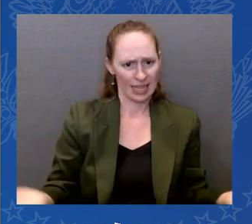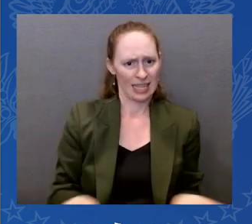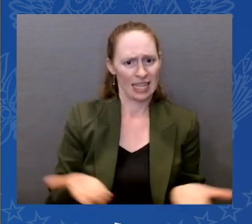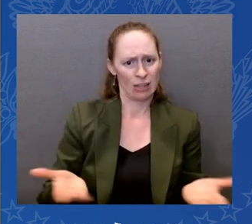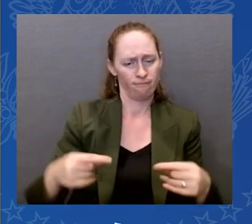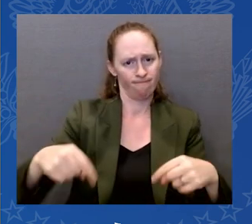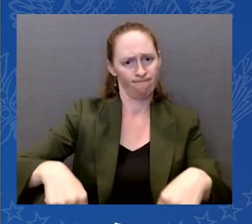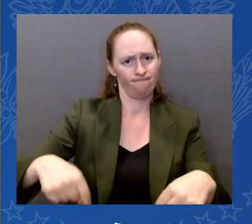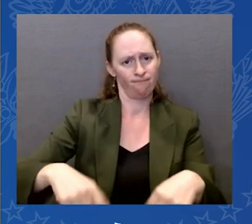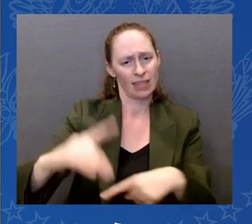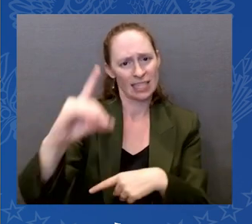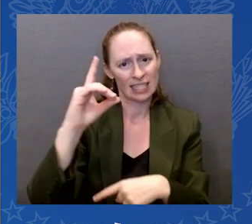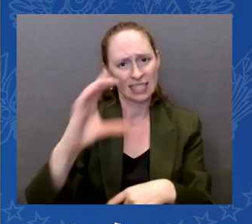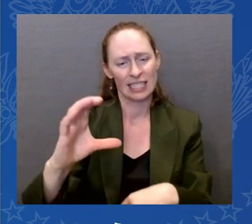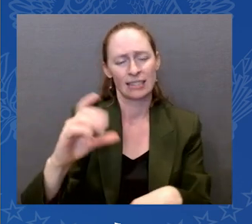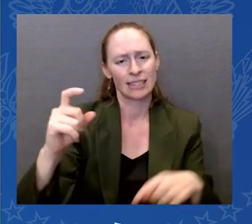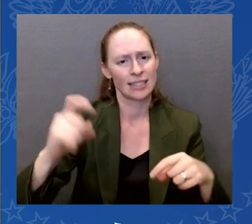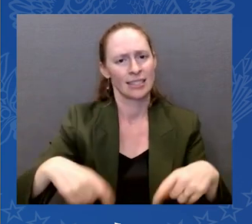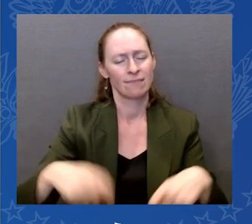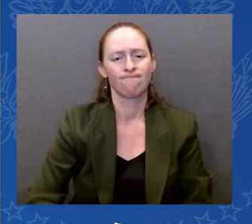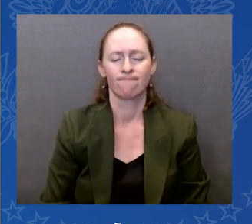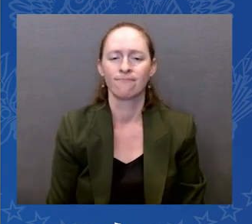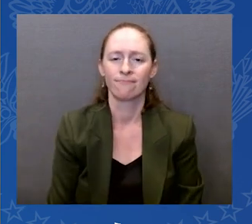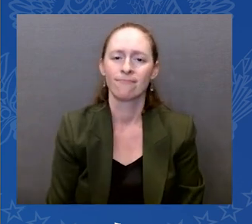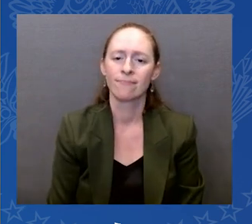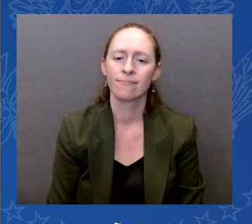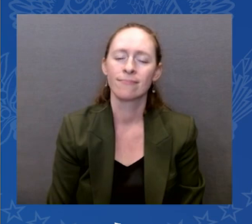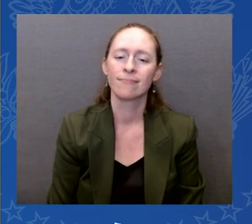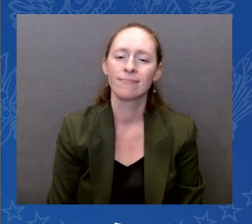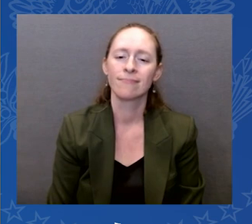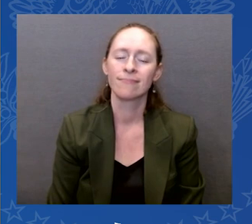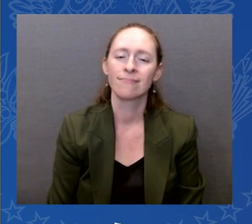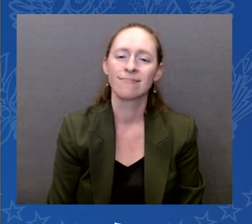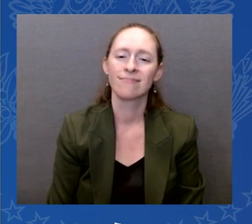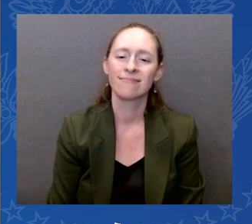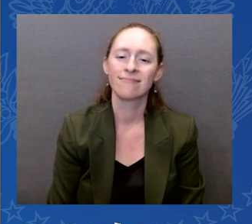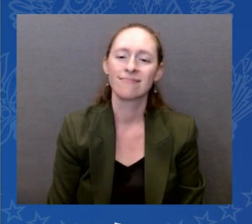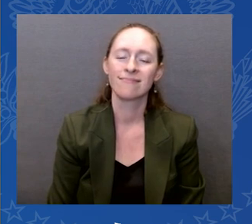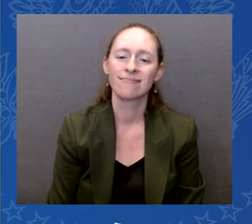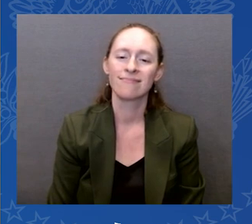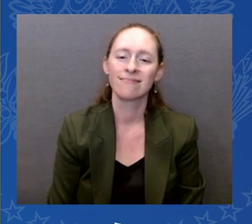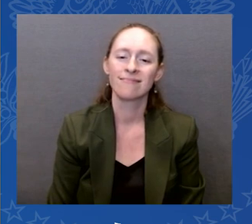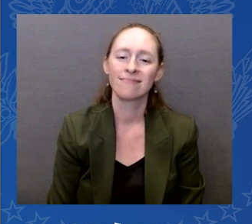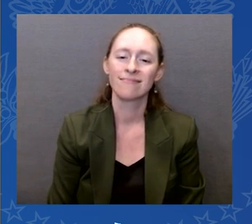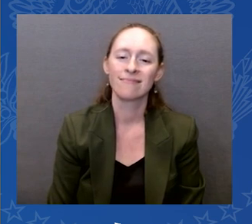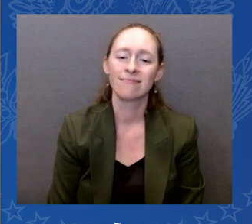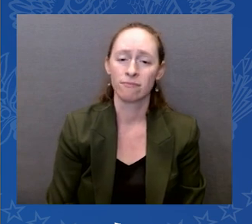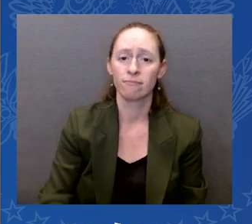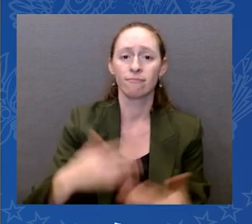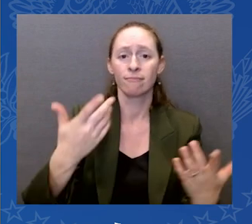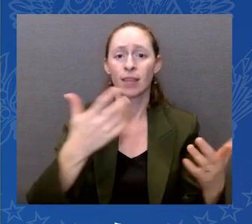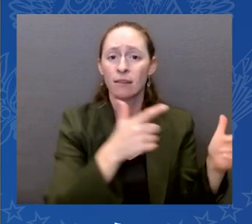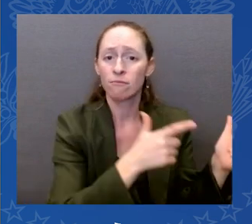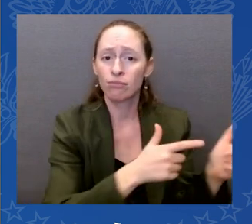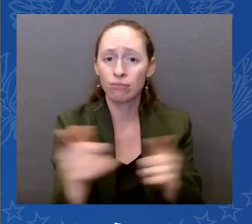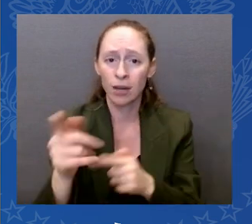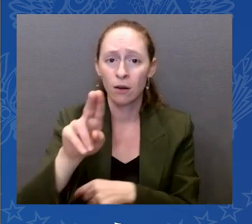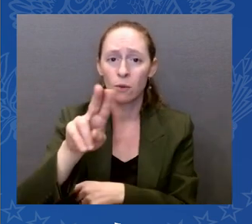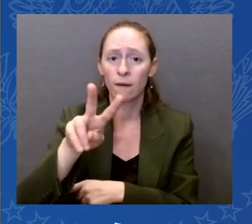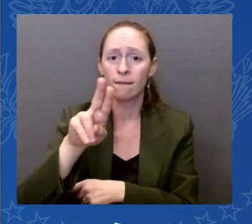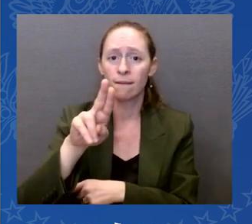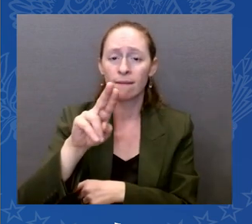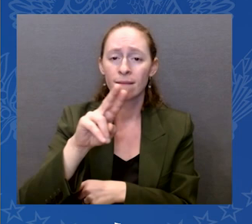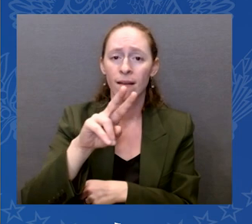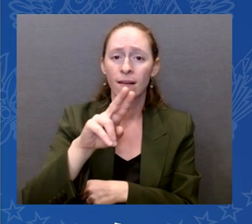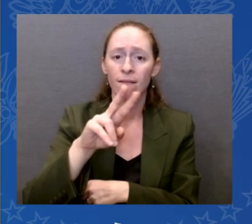a few days after the massacre in Uvalde, Texas, my wife, Jill, and I visited that school memorial. We spent four